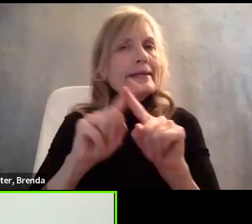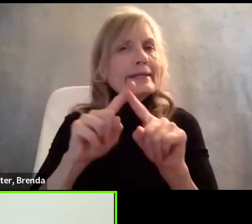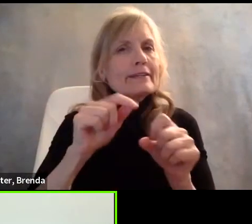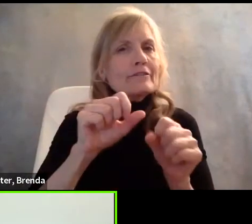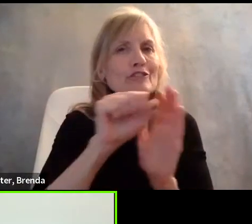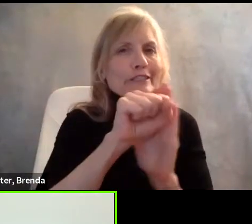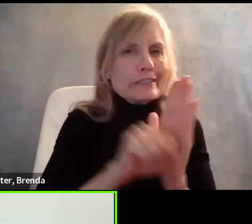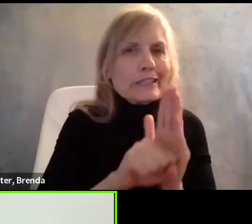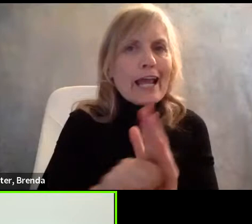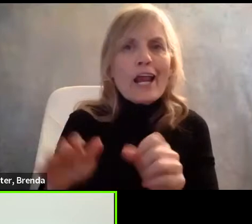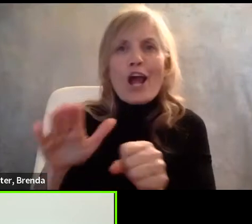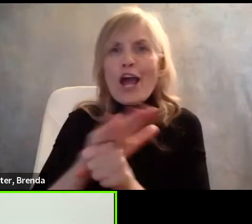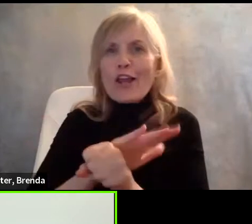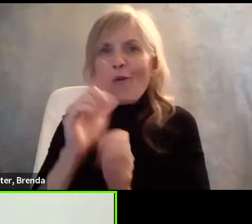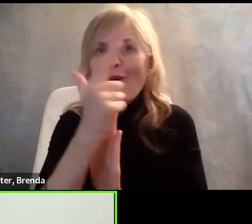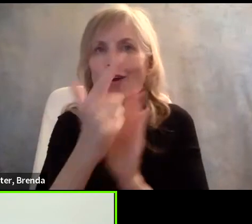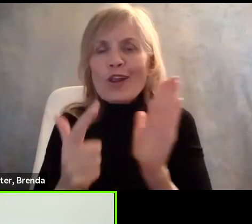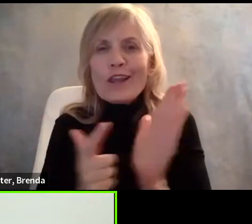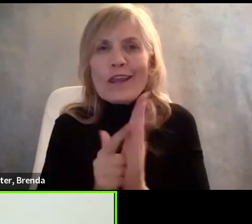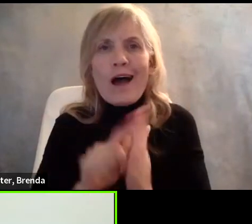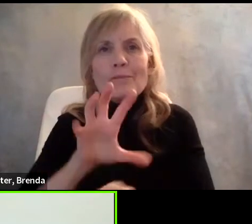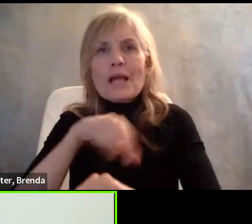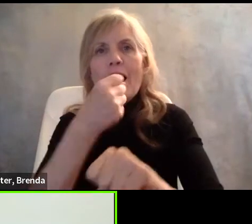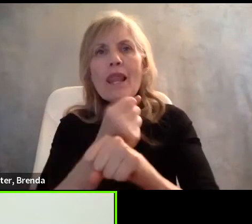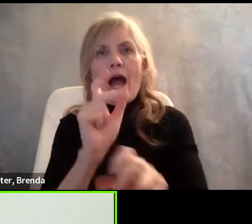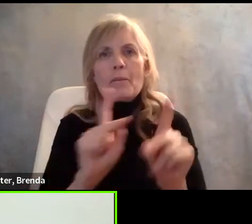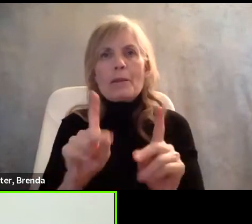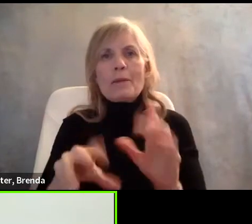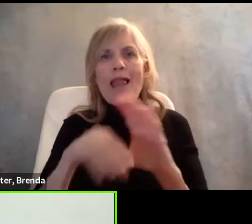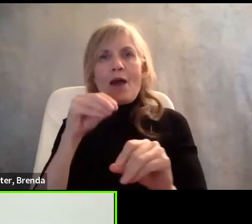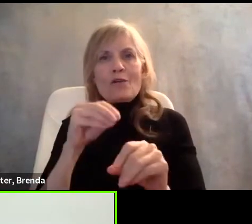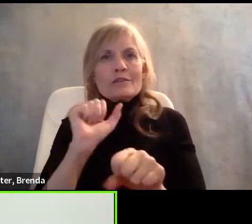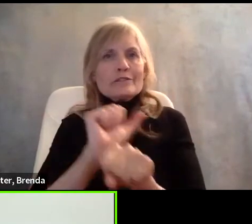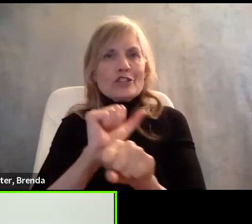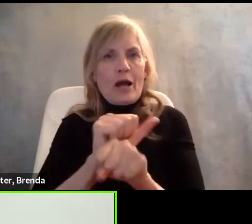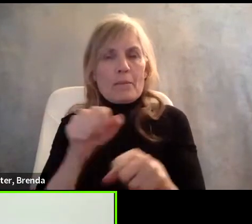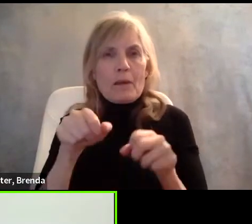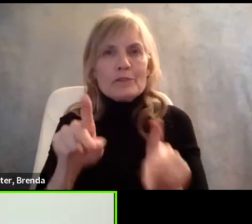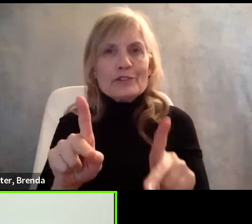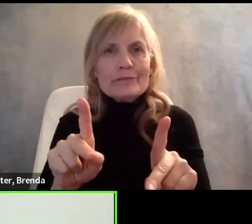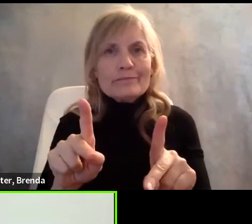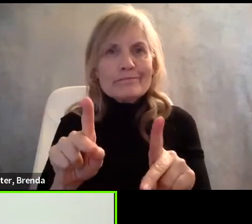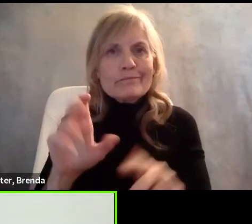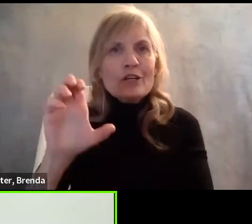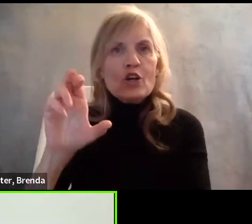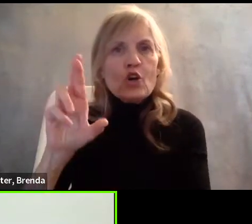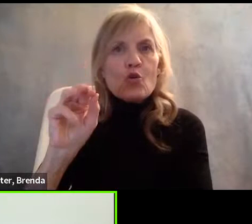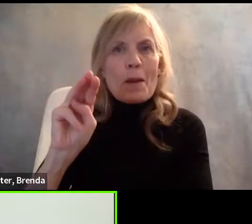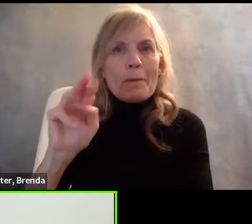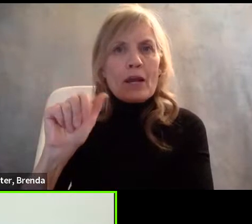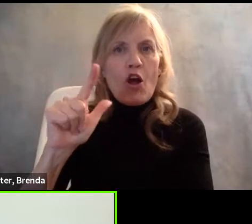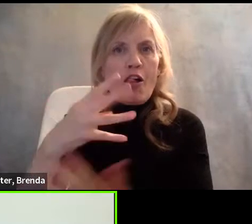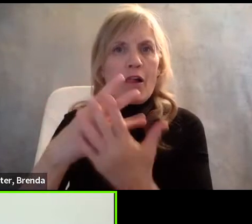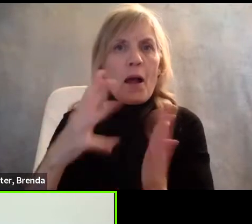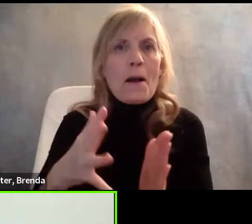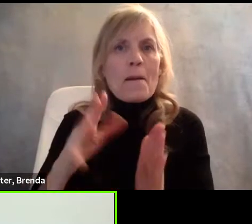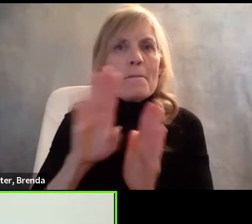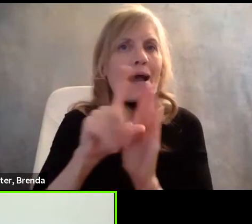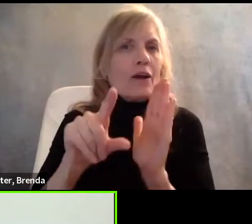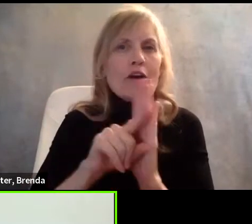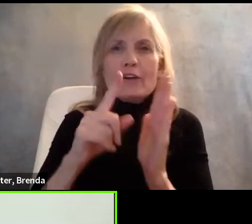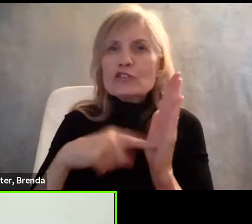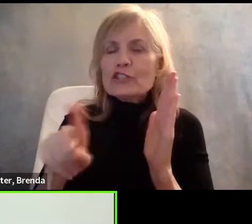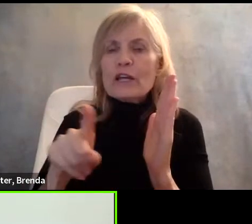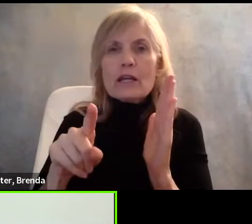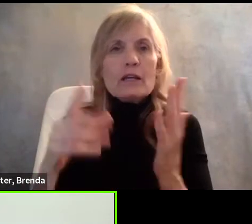locked out of opportunity. What we have found is it's the criminal background check itself that keeps